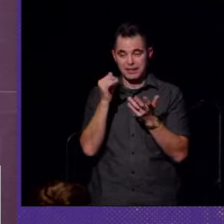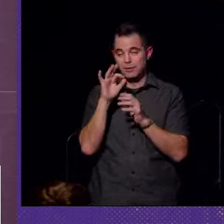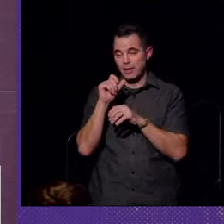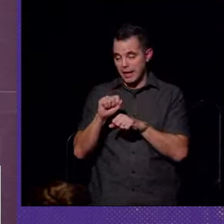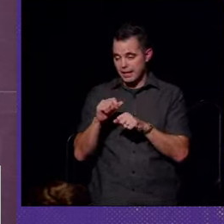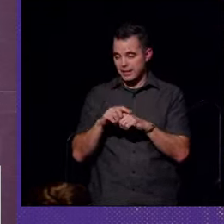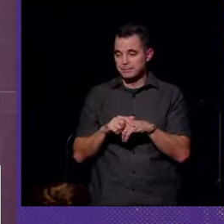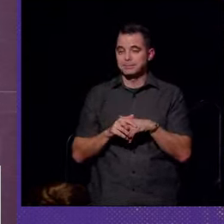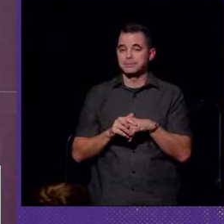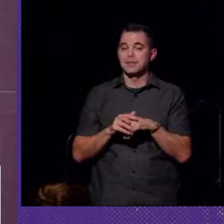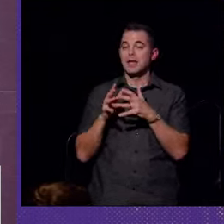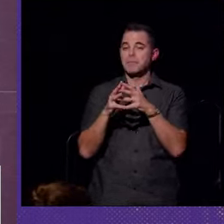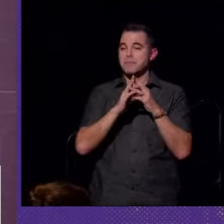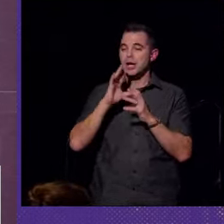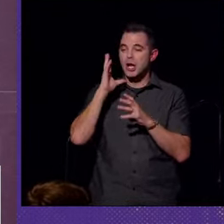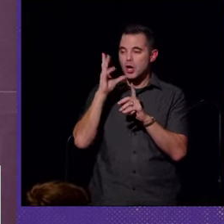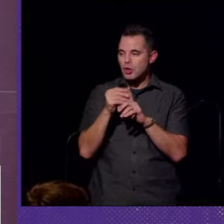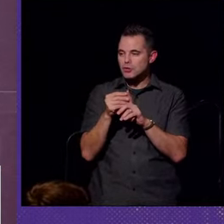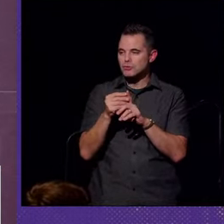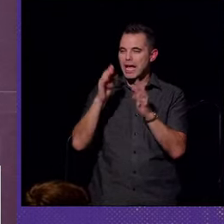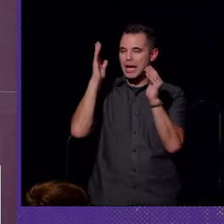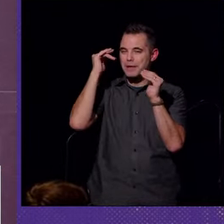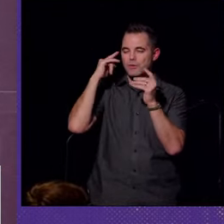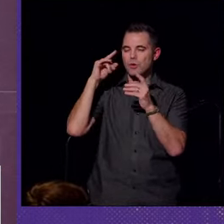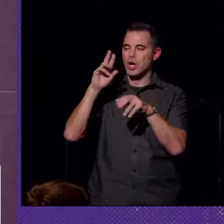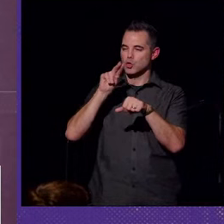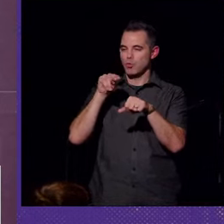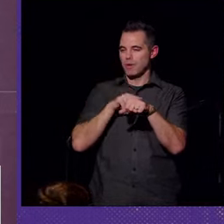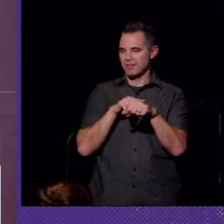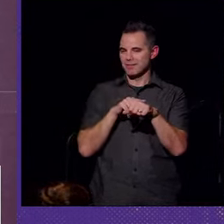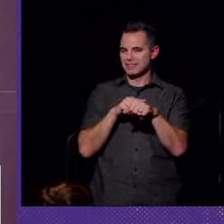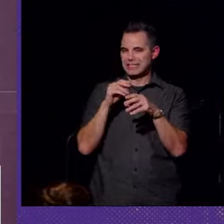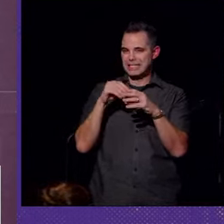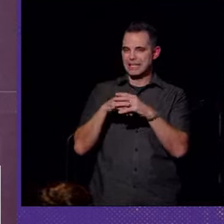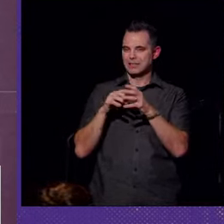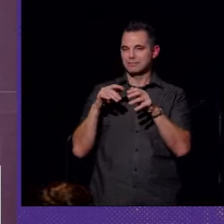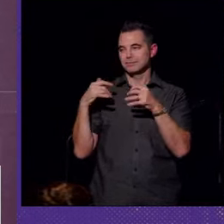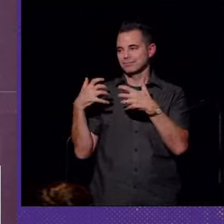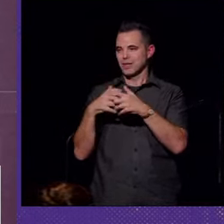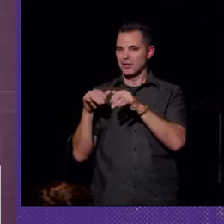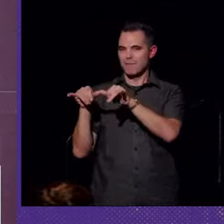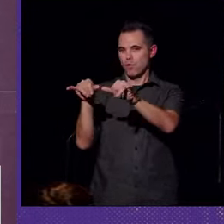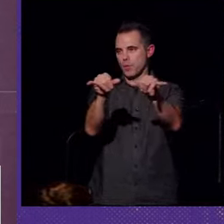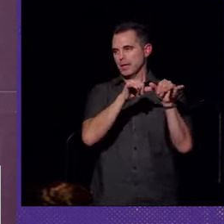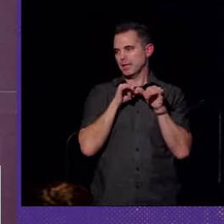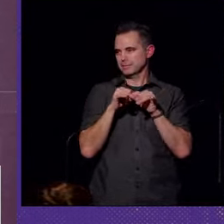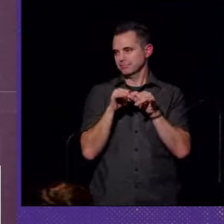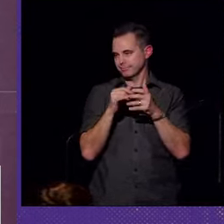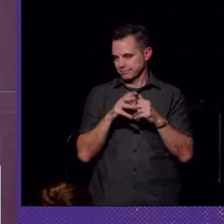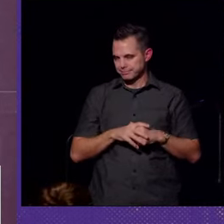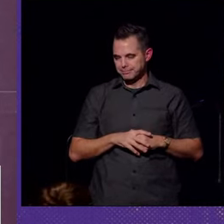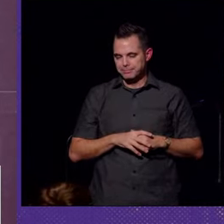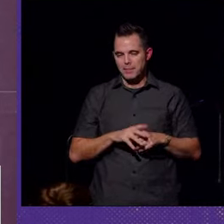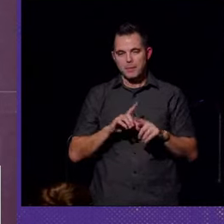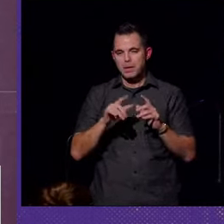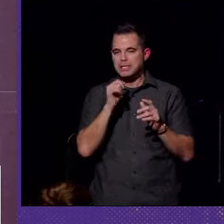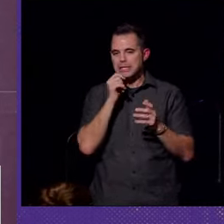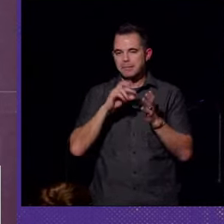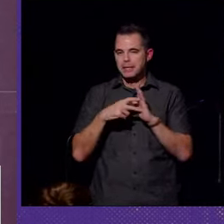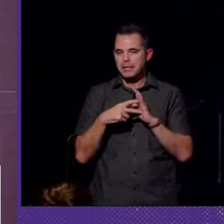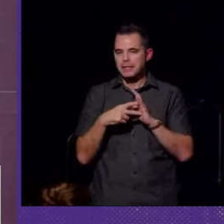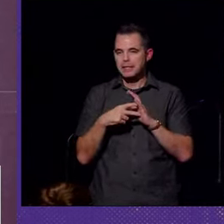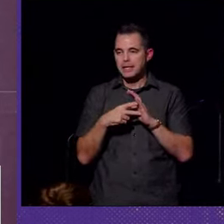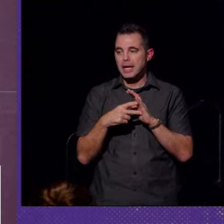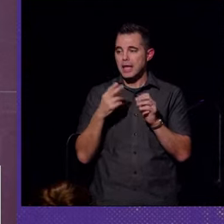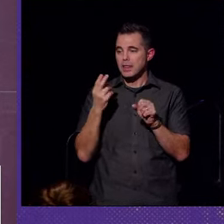the American cultural expectations for normality and conformity. But this does not mean